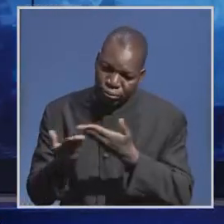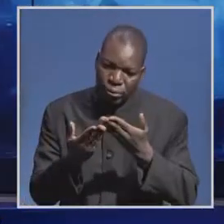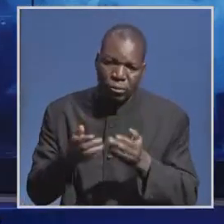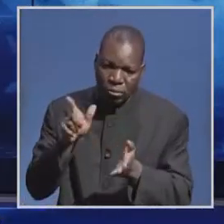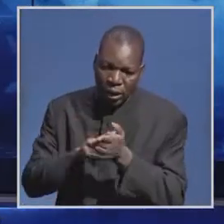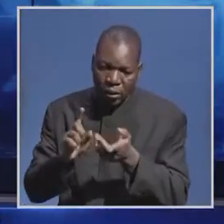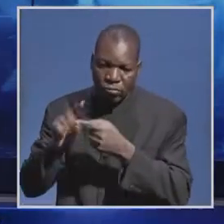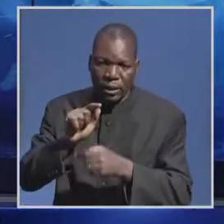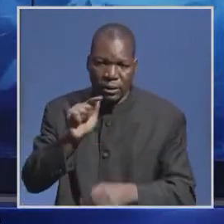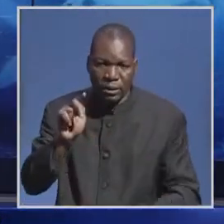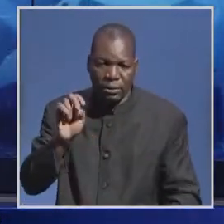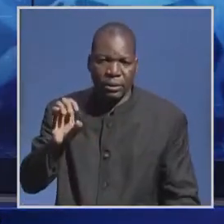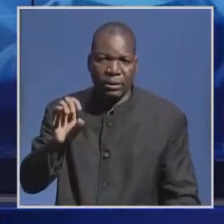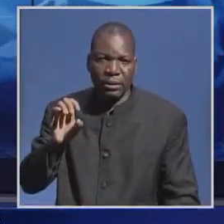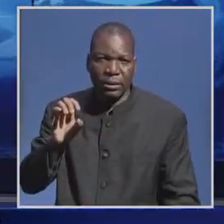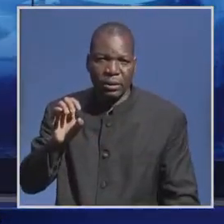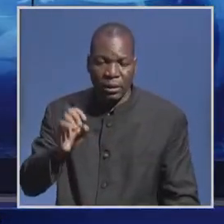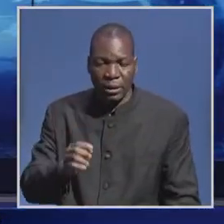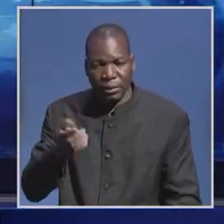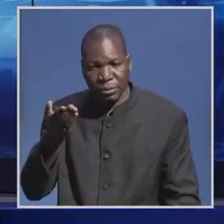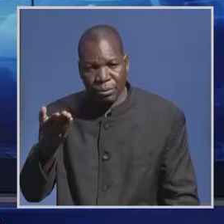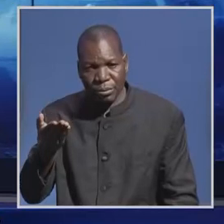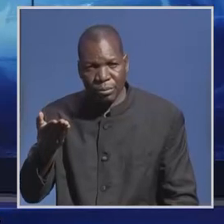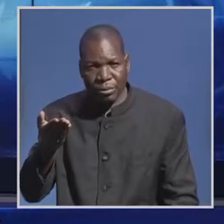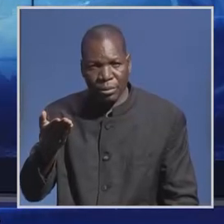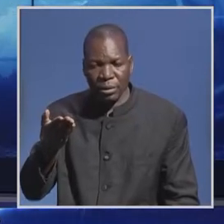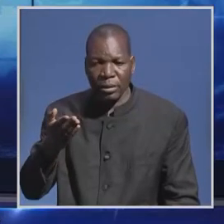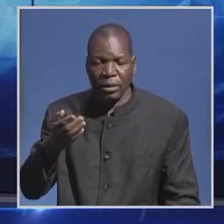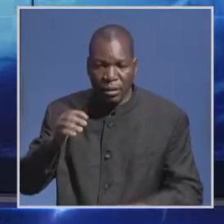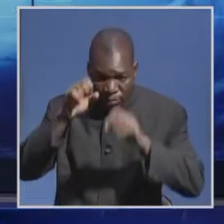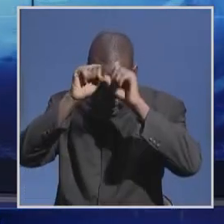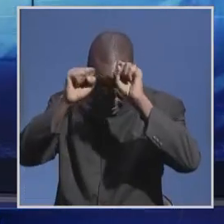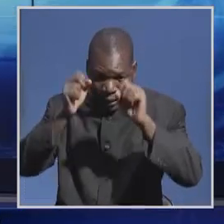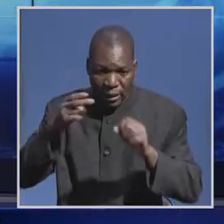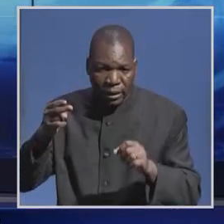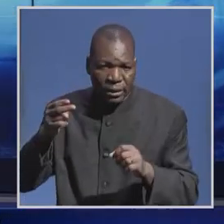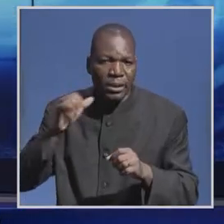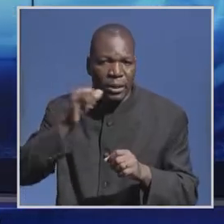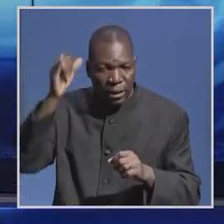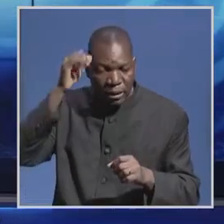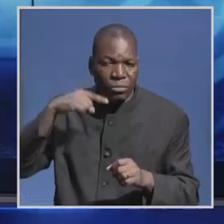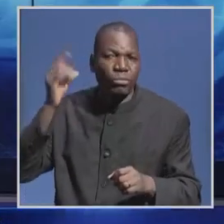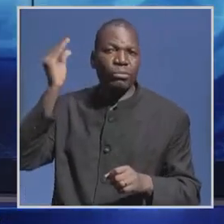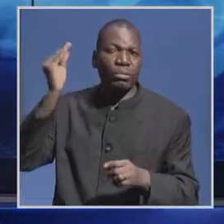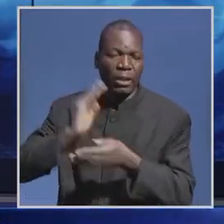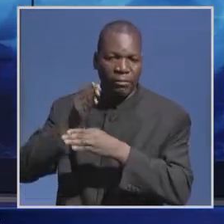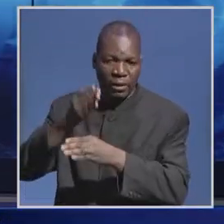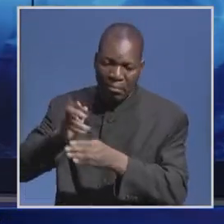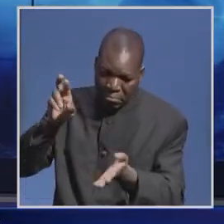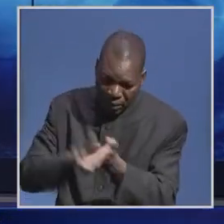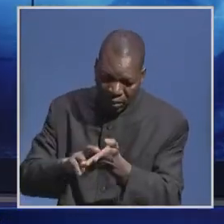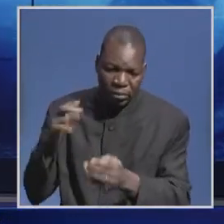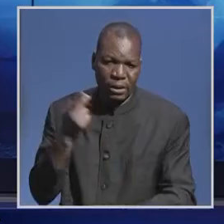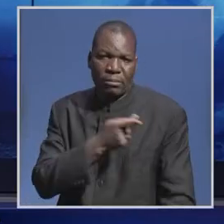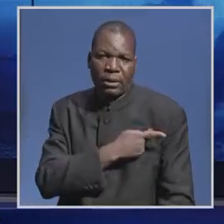in Lusaka today. Chief Justice Mumba Malila was sworn in by President Haka in the HLMA yesterday after the National Assembly ratified